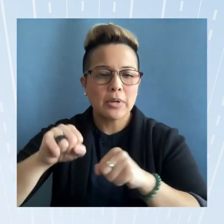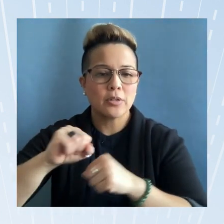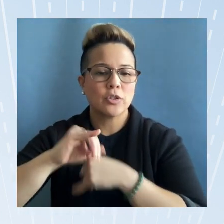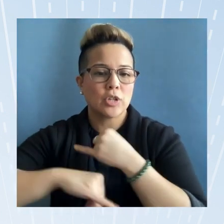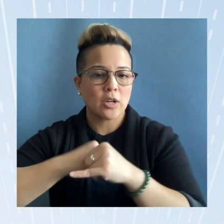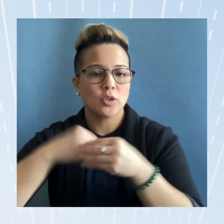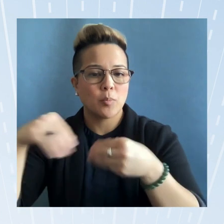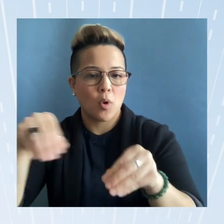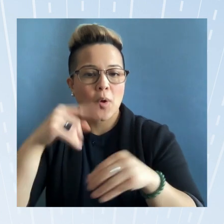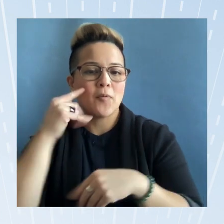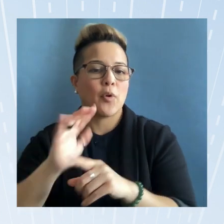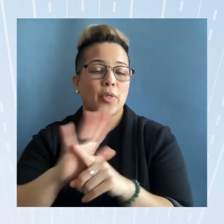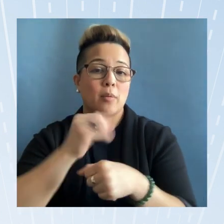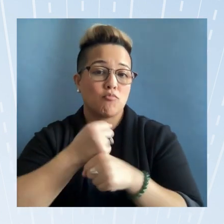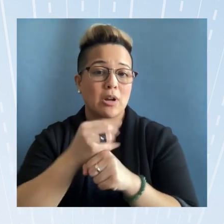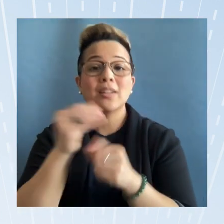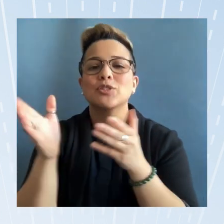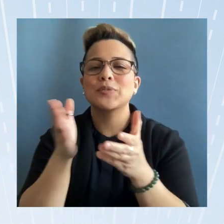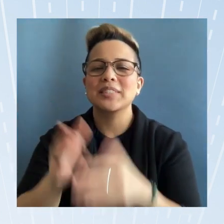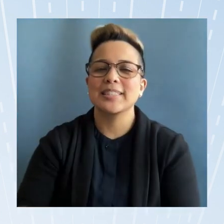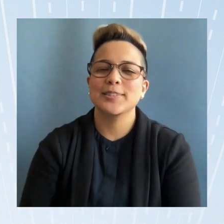for their products and services